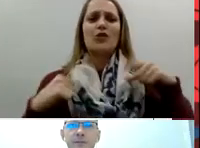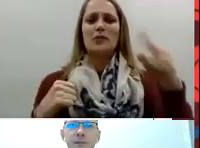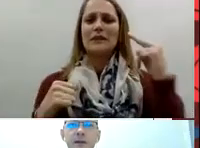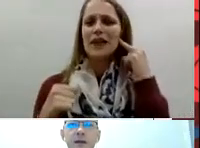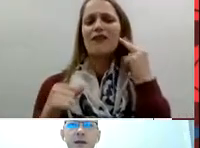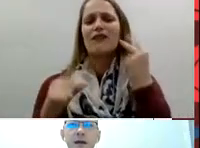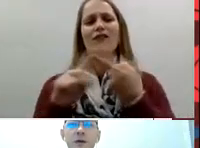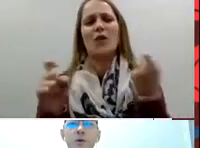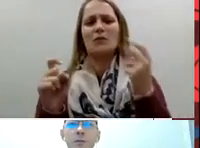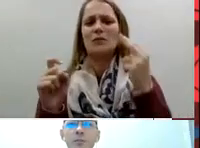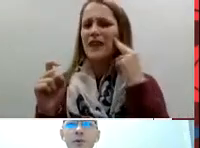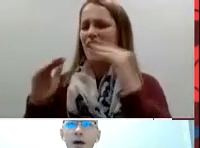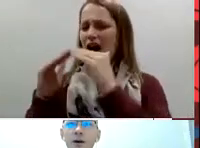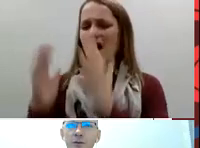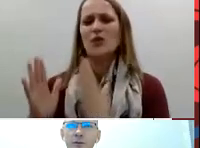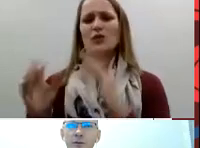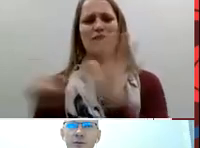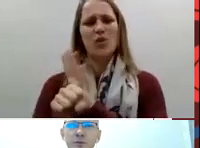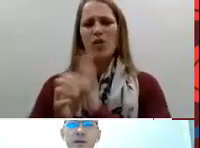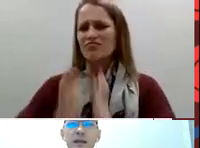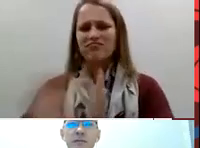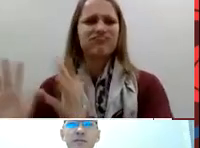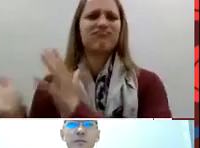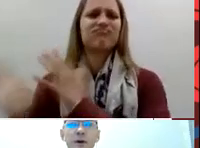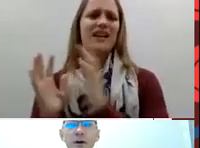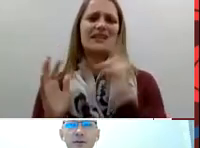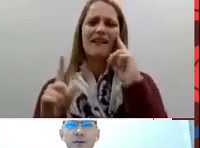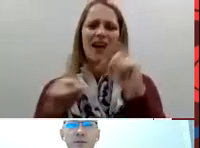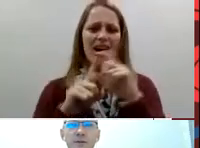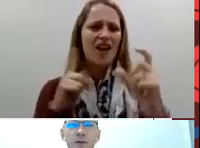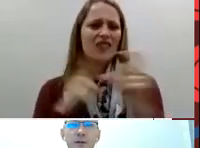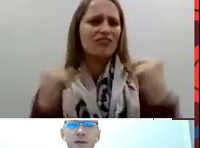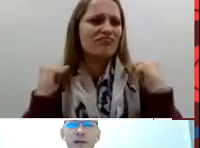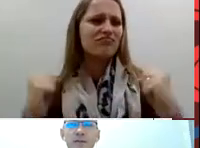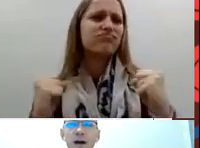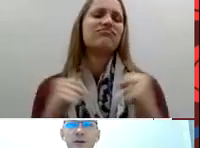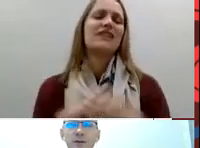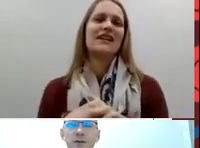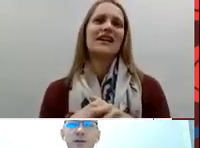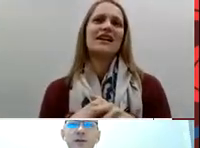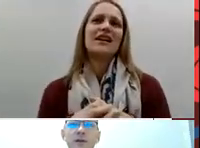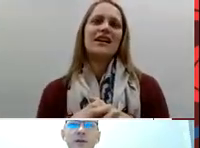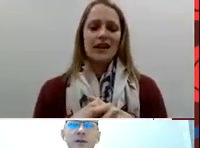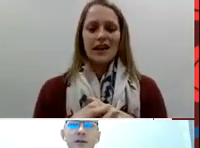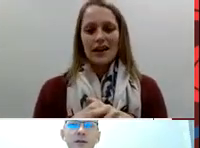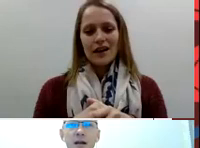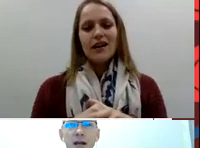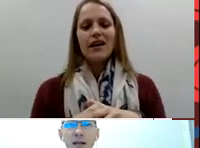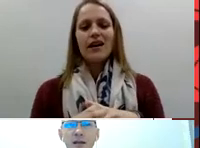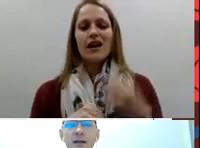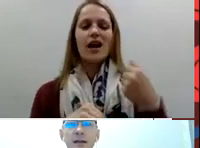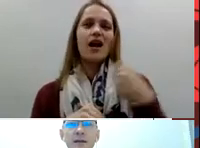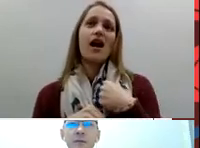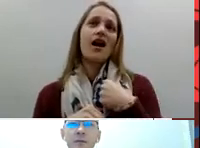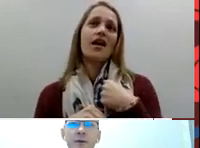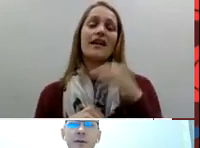and we are proud to be deaf proud to be from a deaf house signing